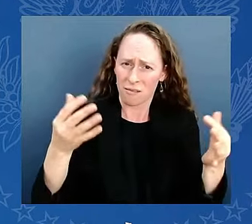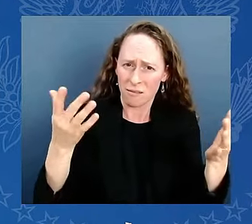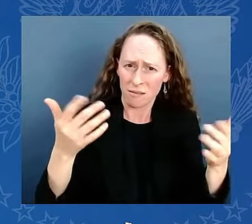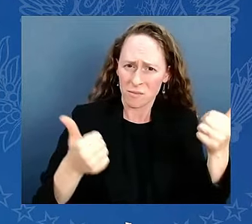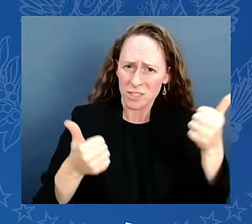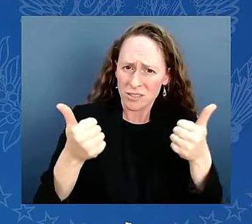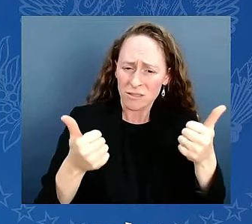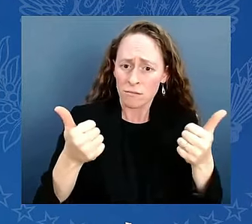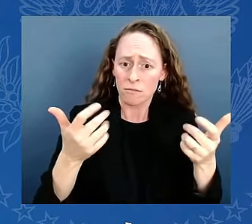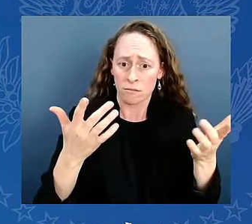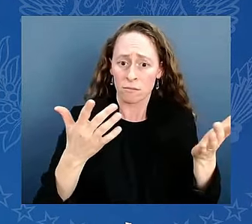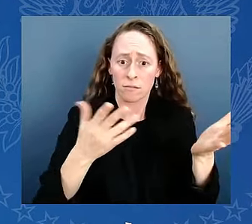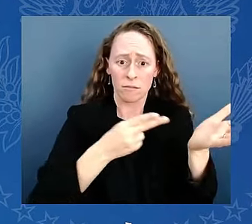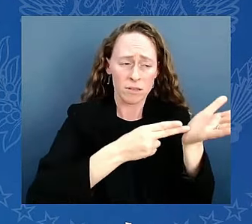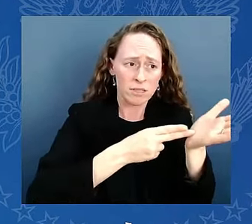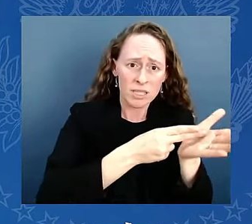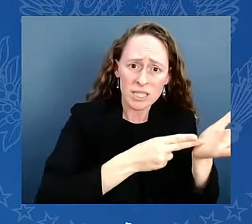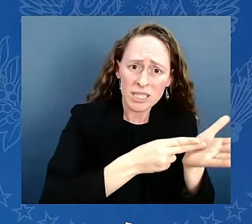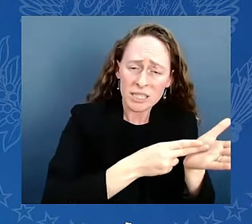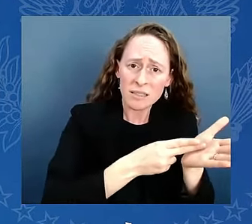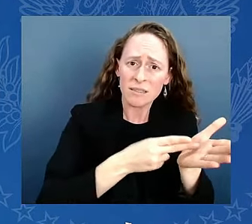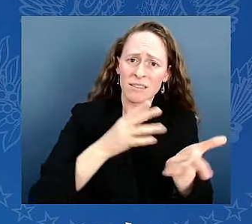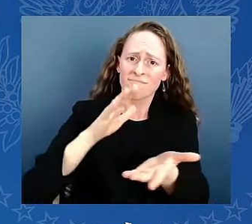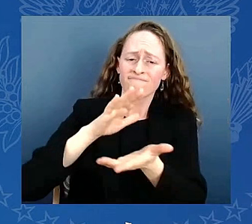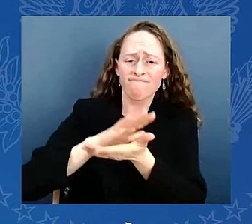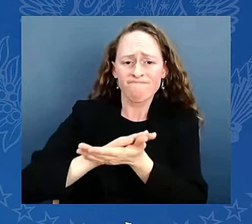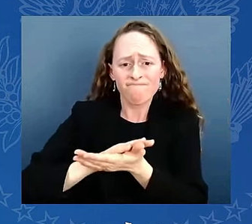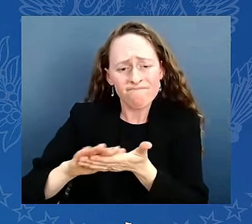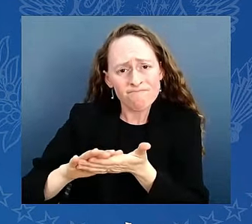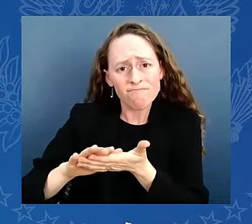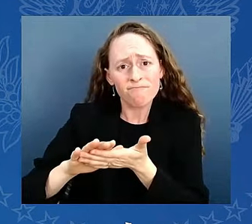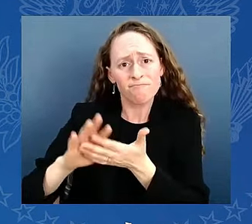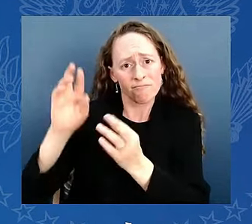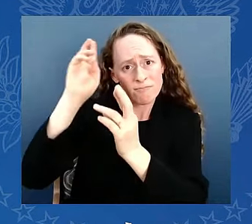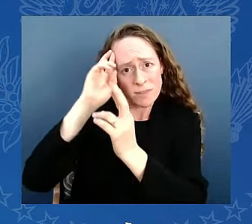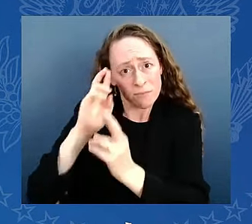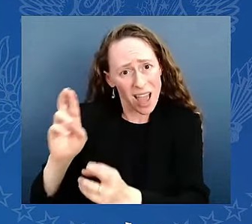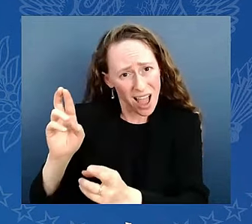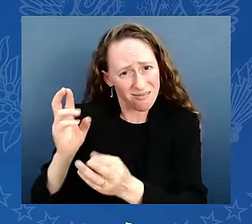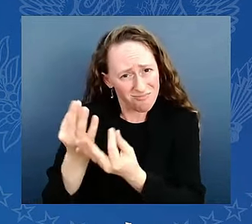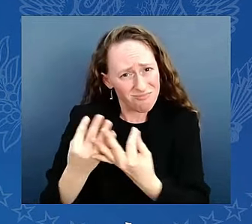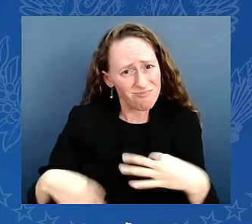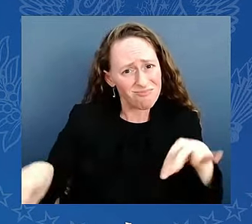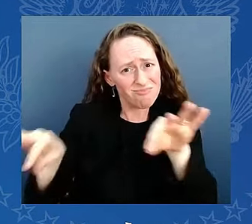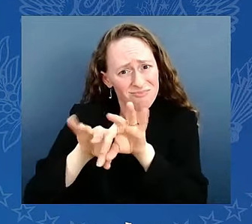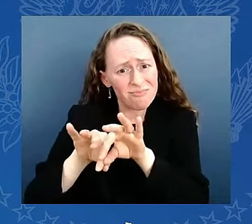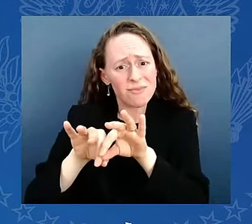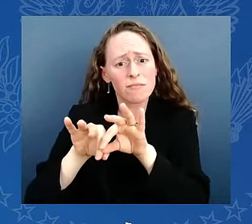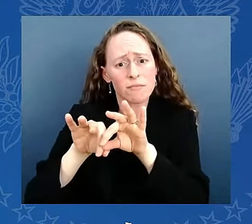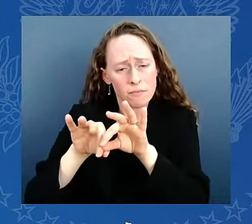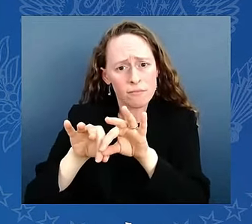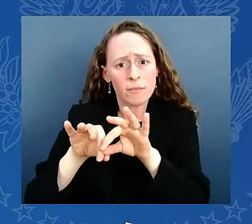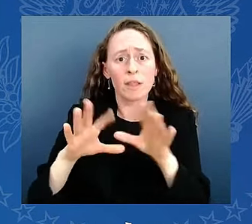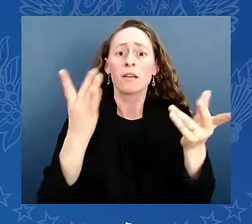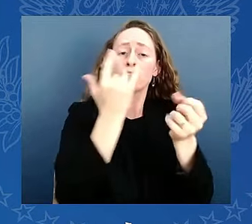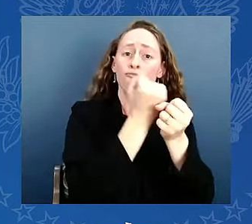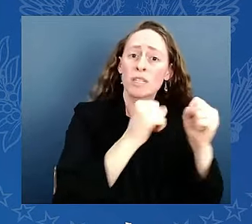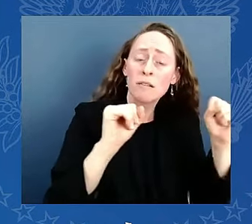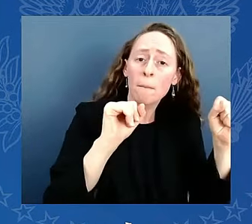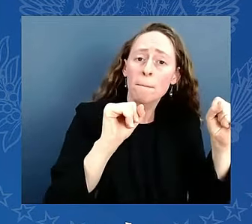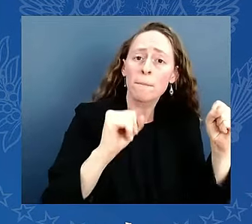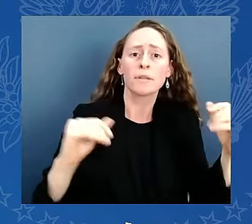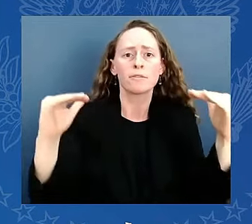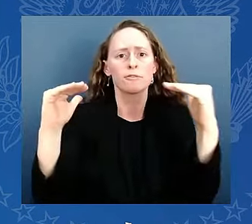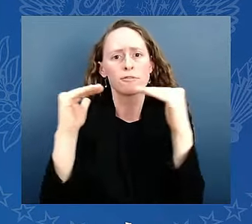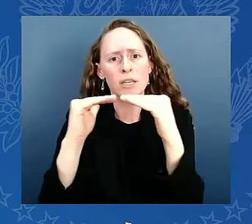In this moment, we can see those we disagree with, not as enemies, but as fellow Americans. Can